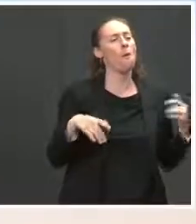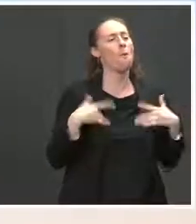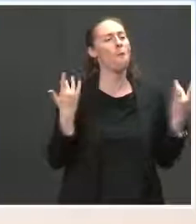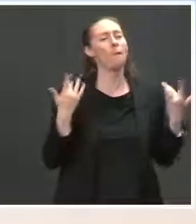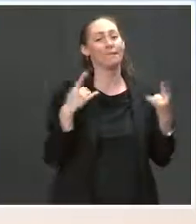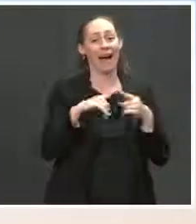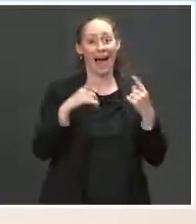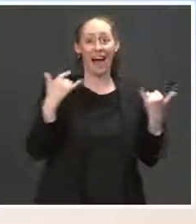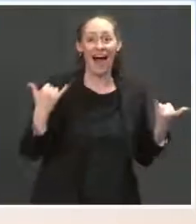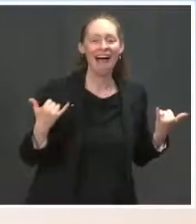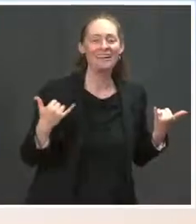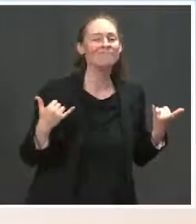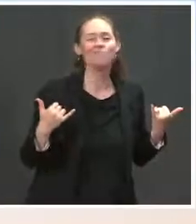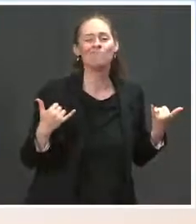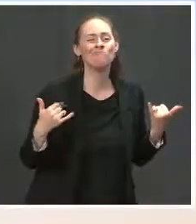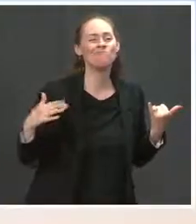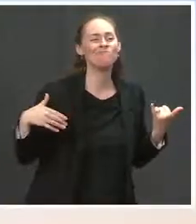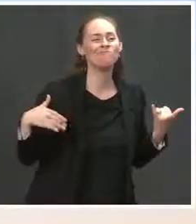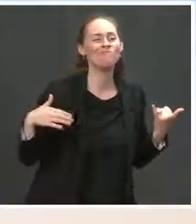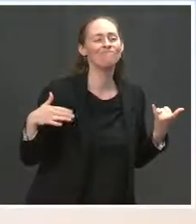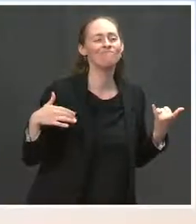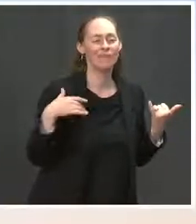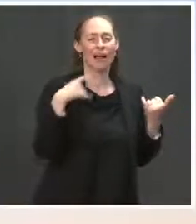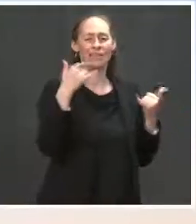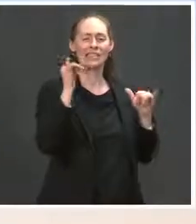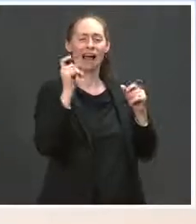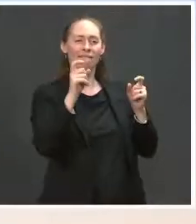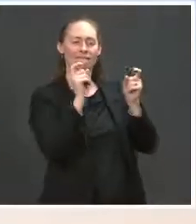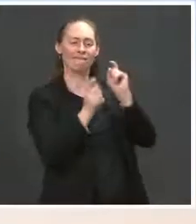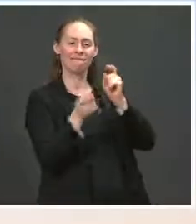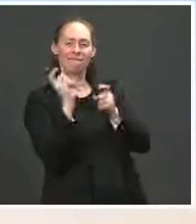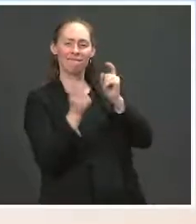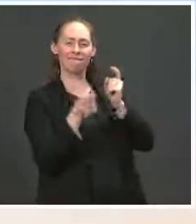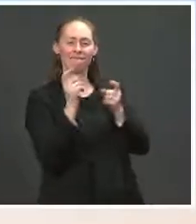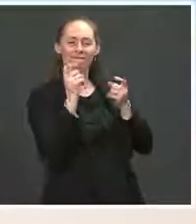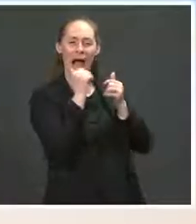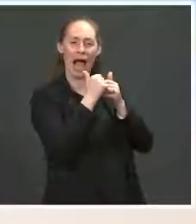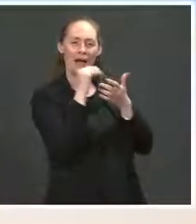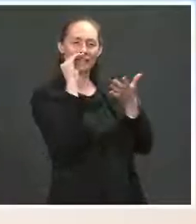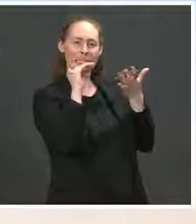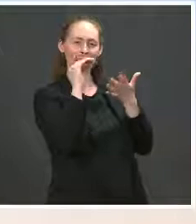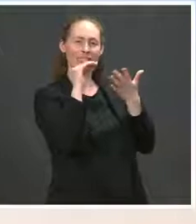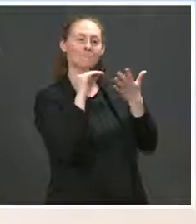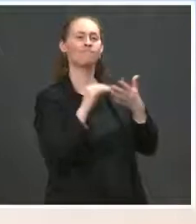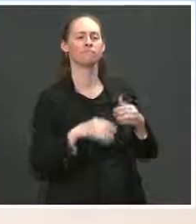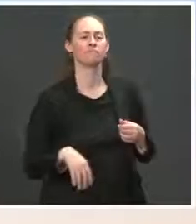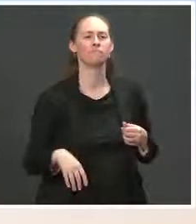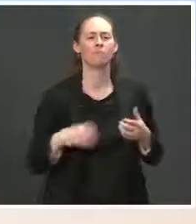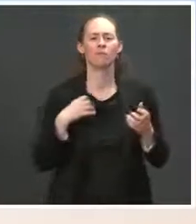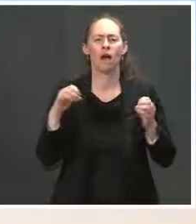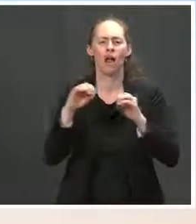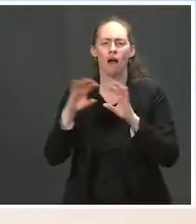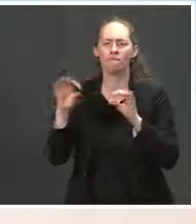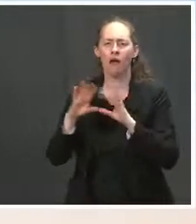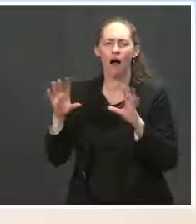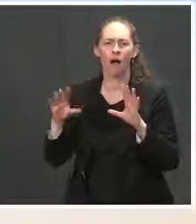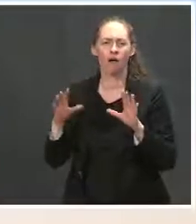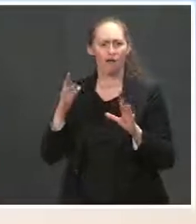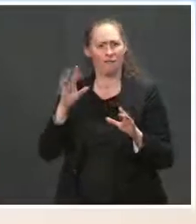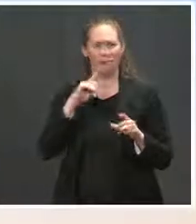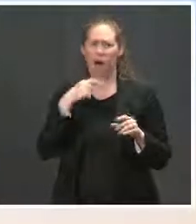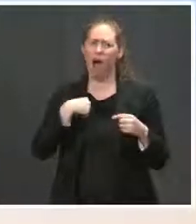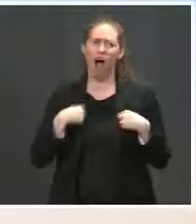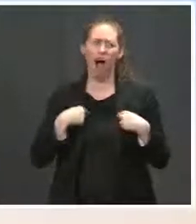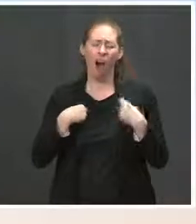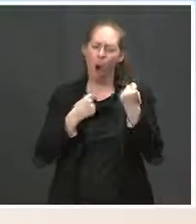That's a part of the nitty-gritty decision-making and discussions that are happening now. Can I just clarify, though, as a huge rail supporter, can you